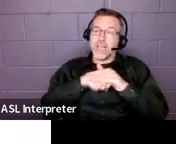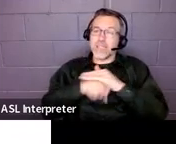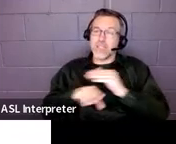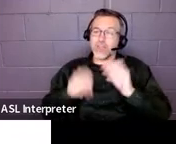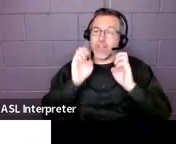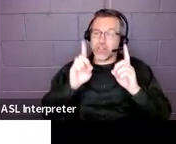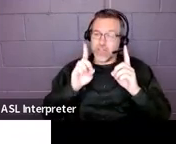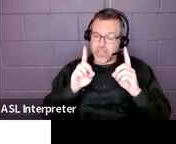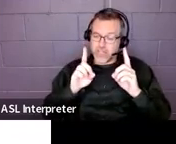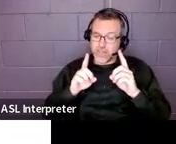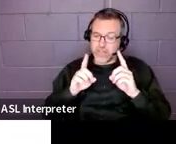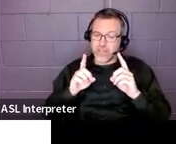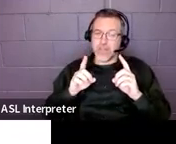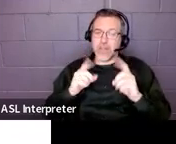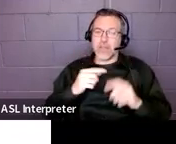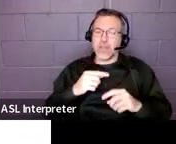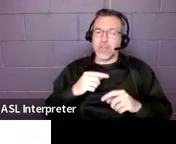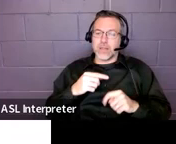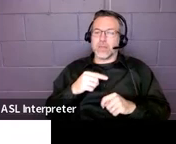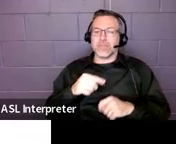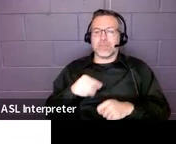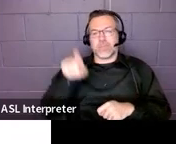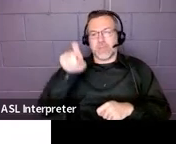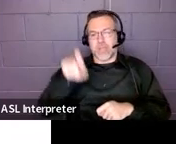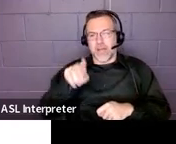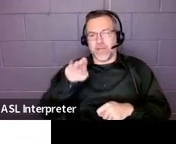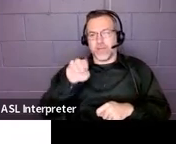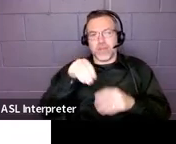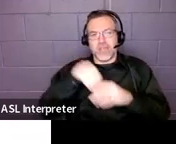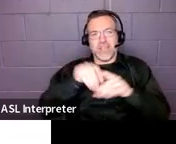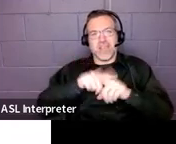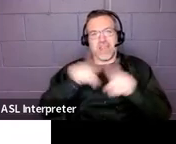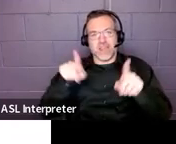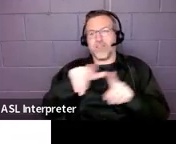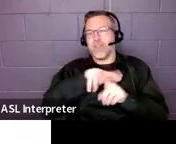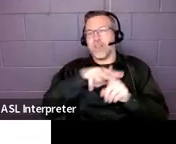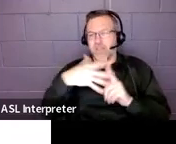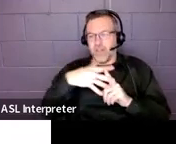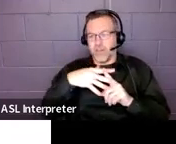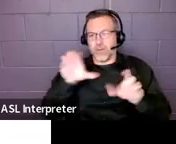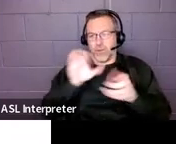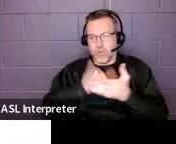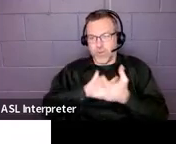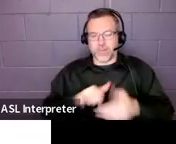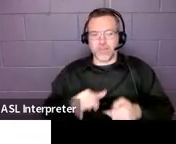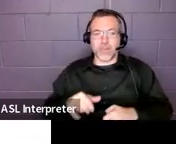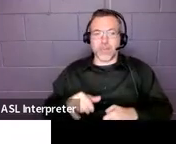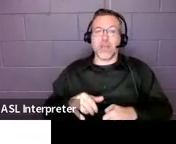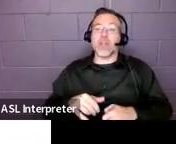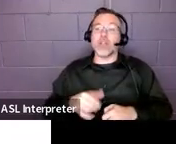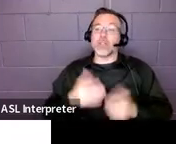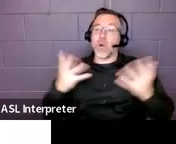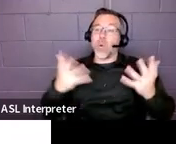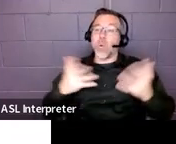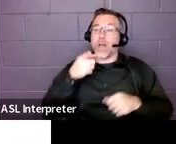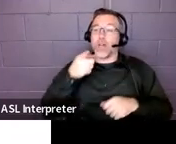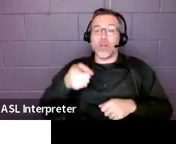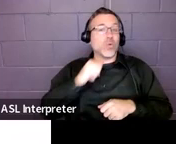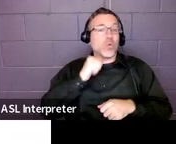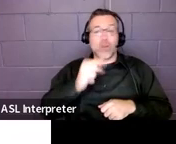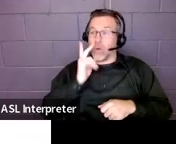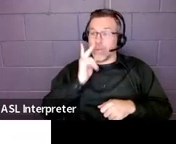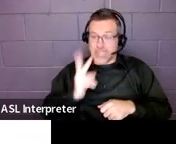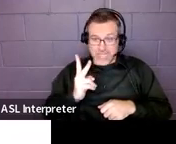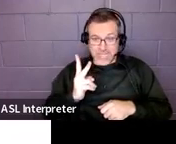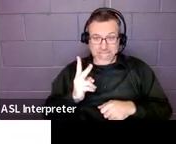deficits, she has to be in a different environment in order to do that. So what you don't see here are service times